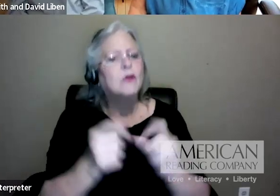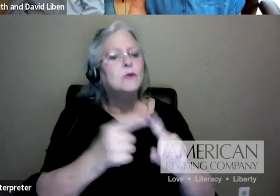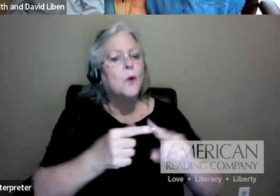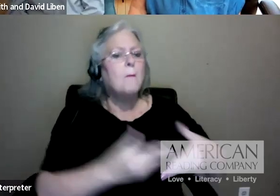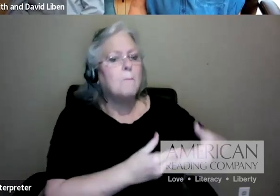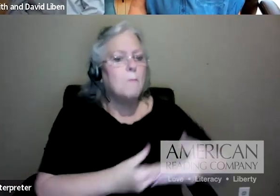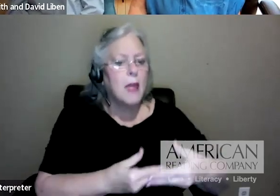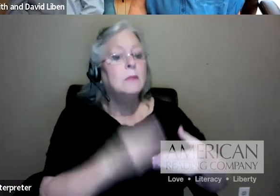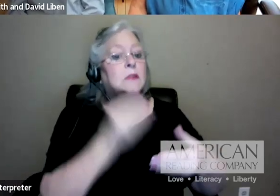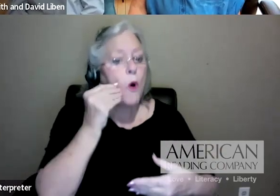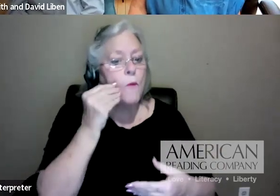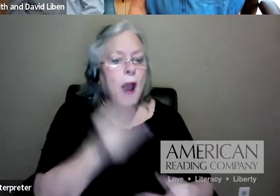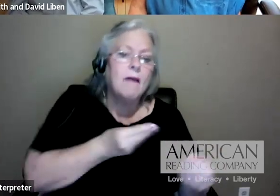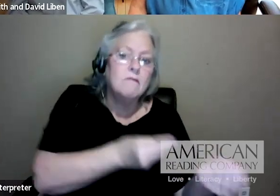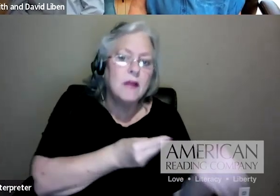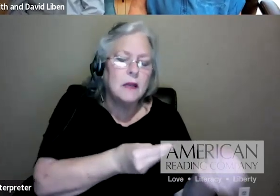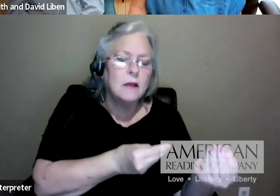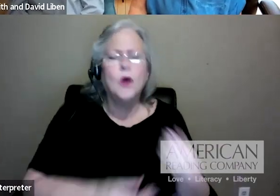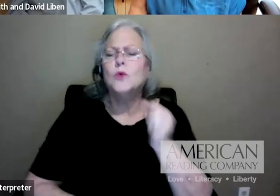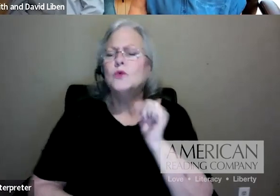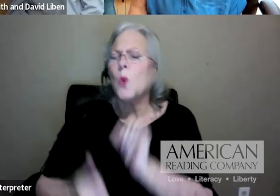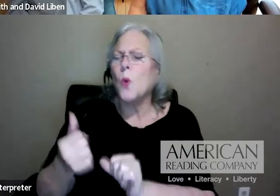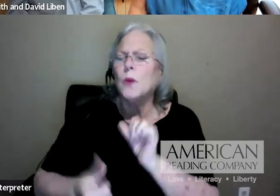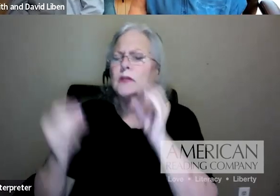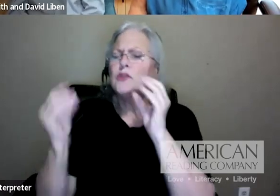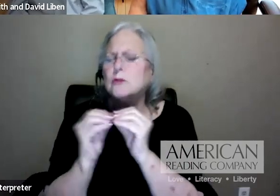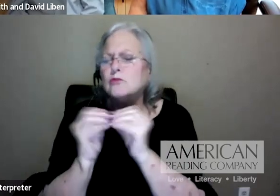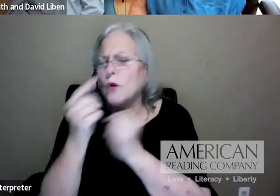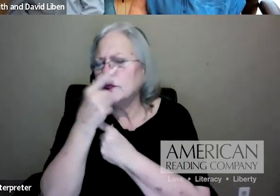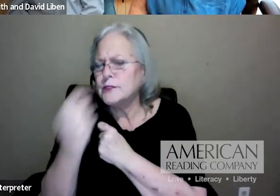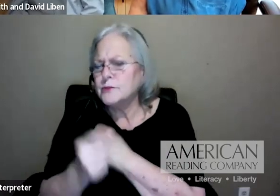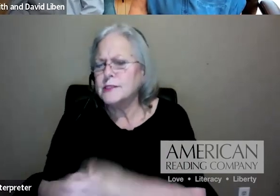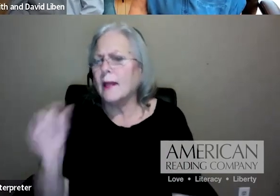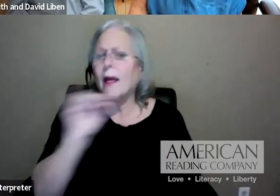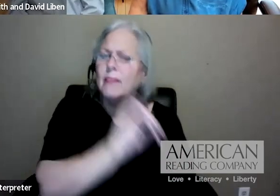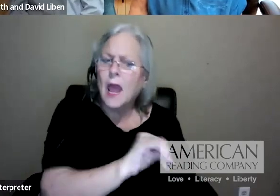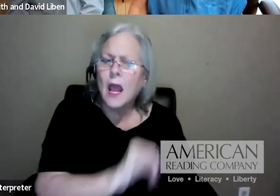interesting, that? Well, Mom, today we did standard five, the structure standard.